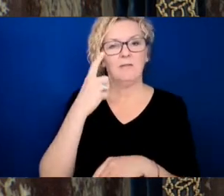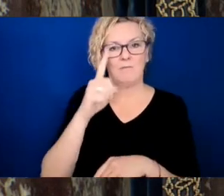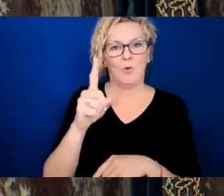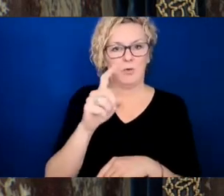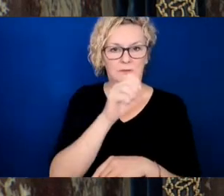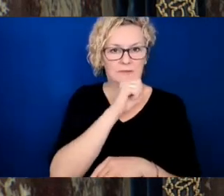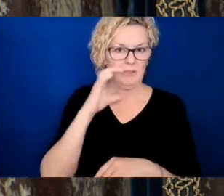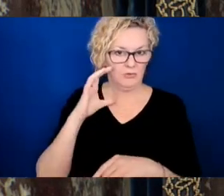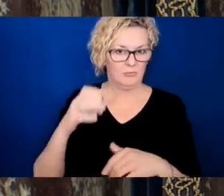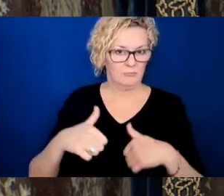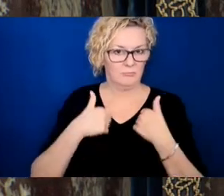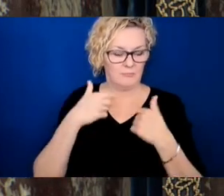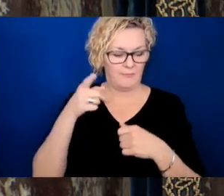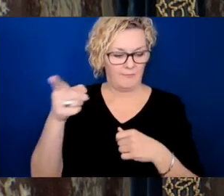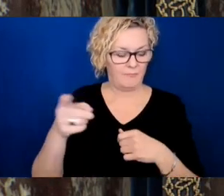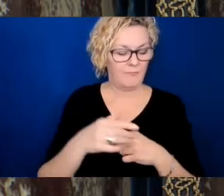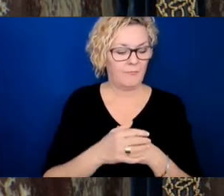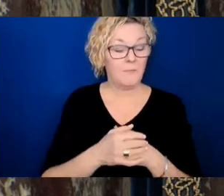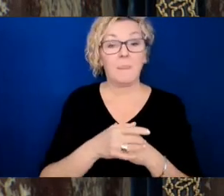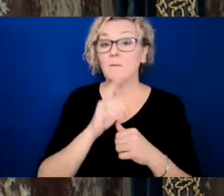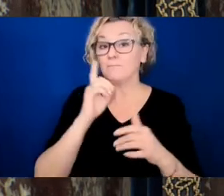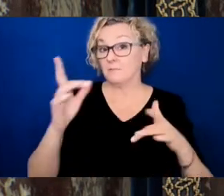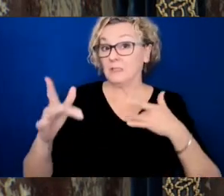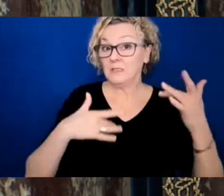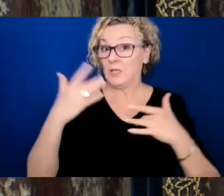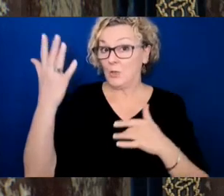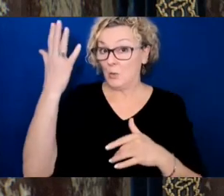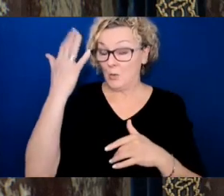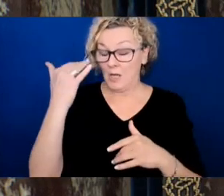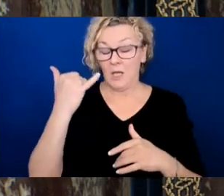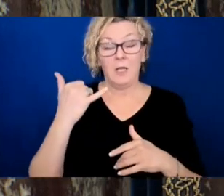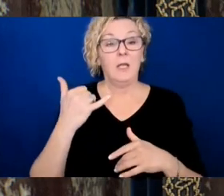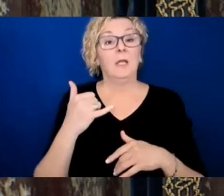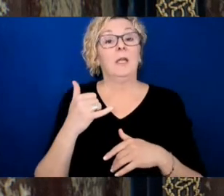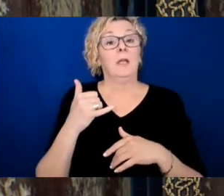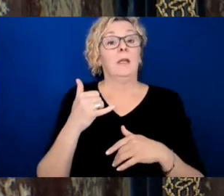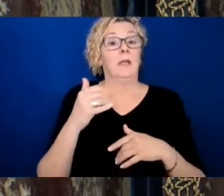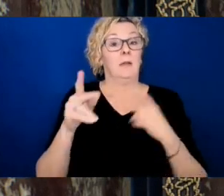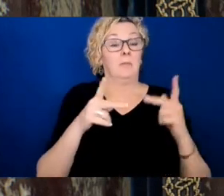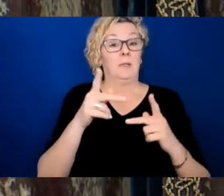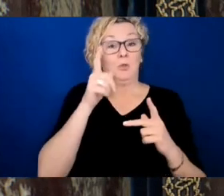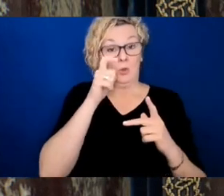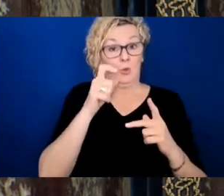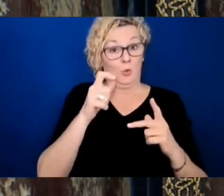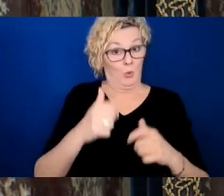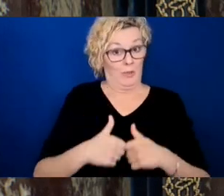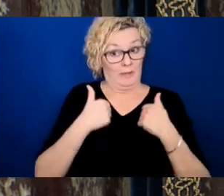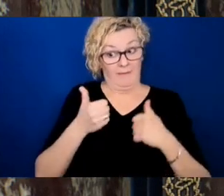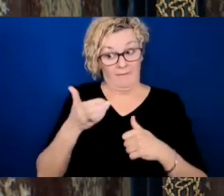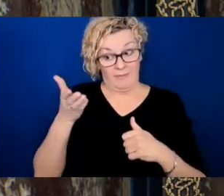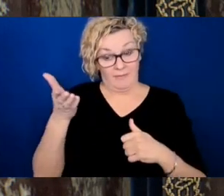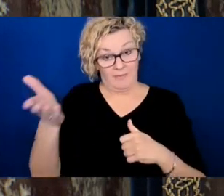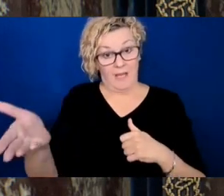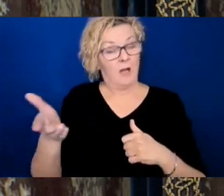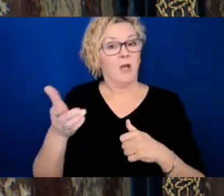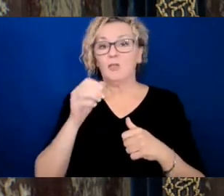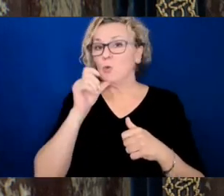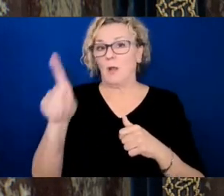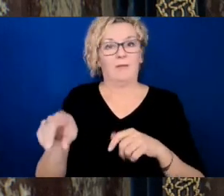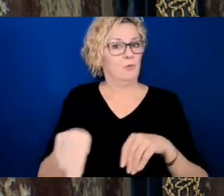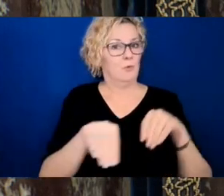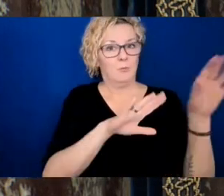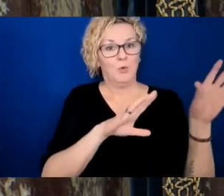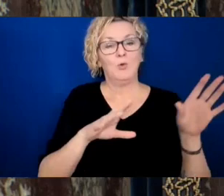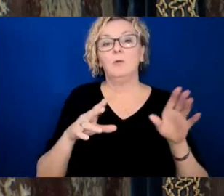What is important and exciting about this, Mr. Speaker, is that the residents will remain in their homes as the building is being built. When it is constructed,